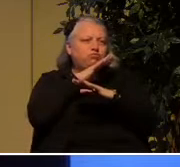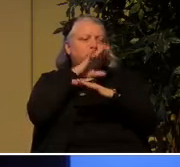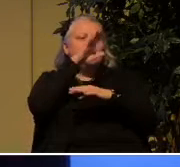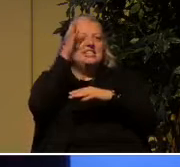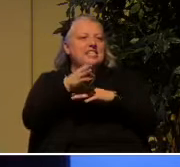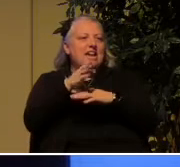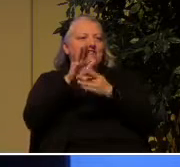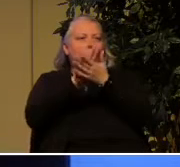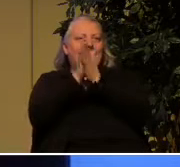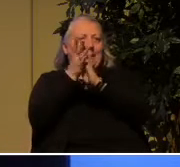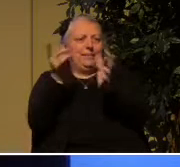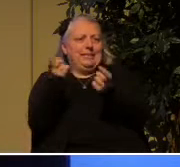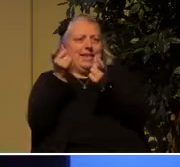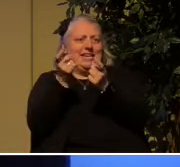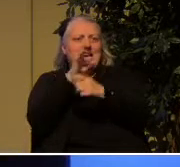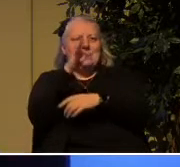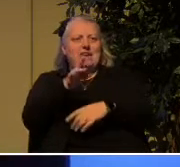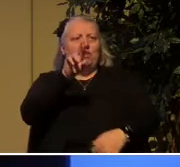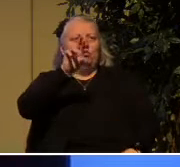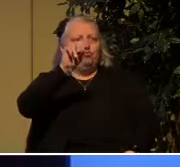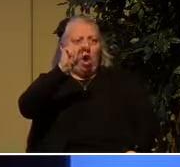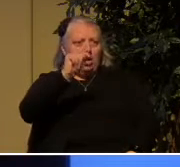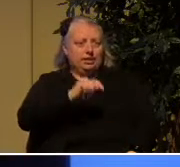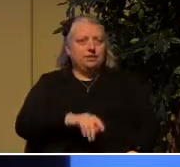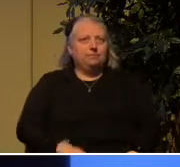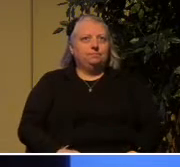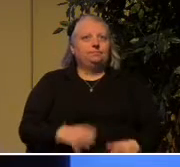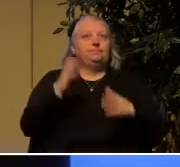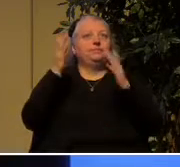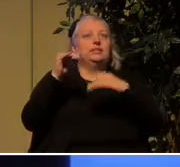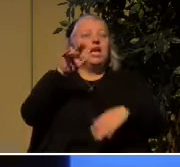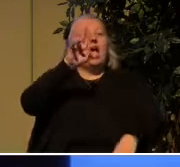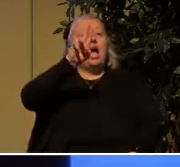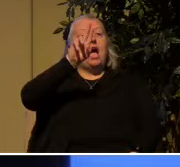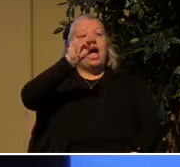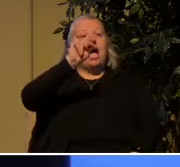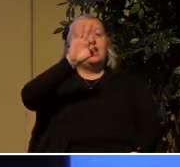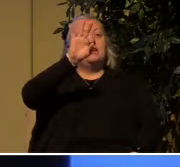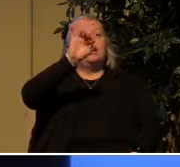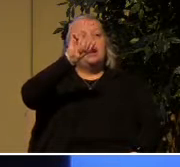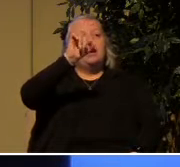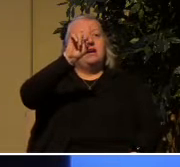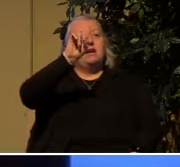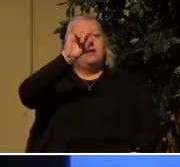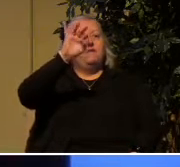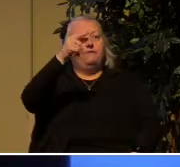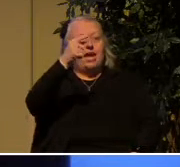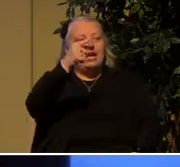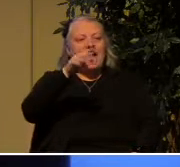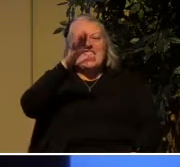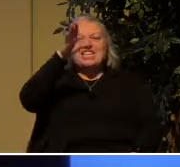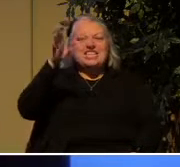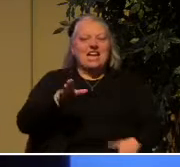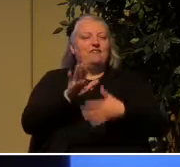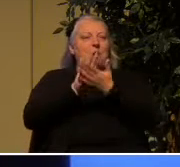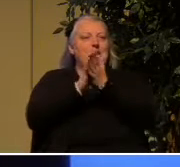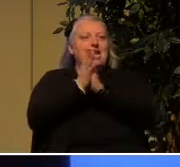that's going to make it rot. And it is unfading. It will never lose its splendor.